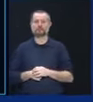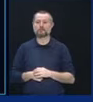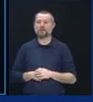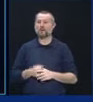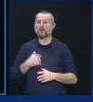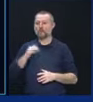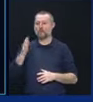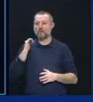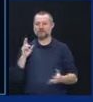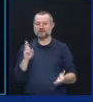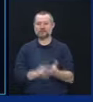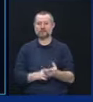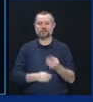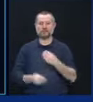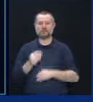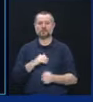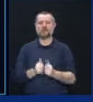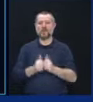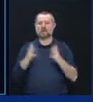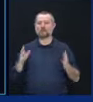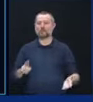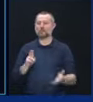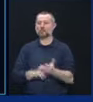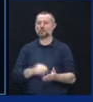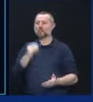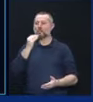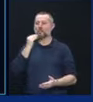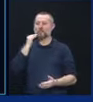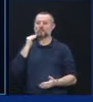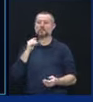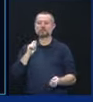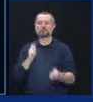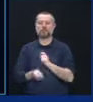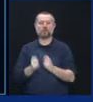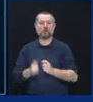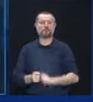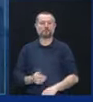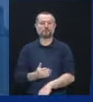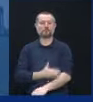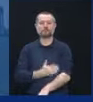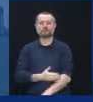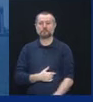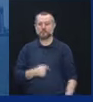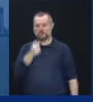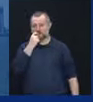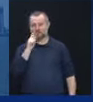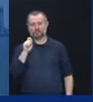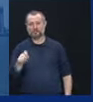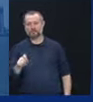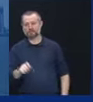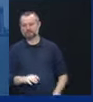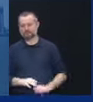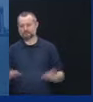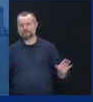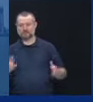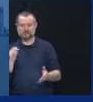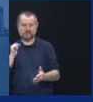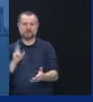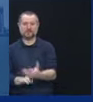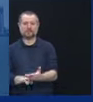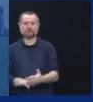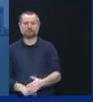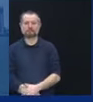without this nursing home reform plan, period. And I mean that